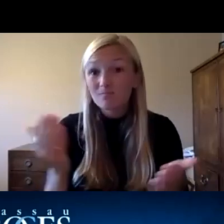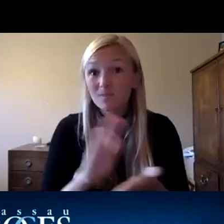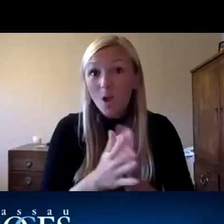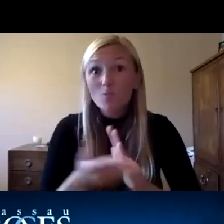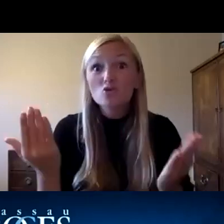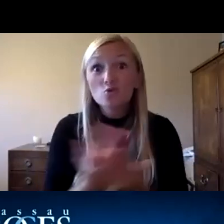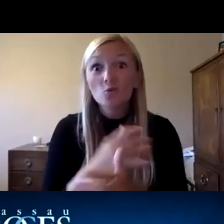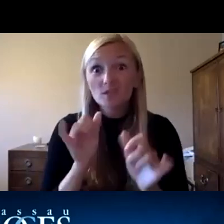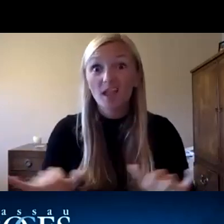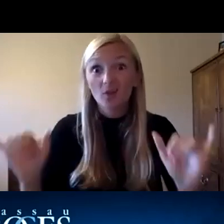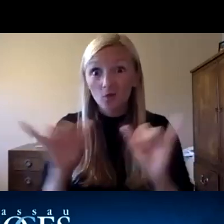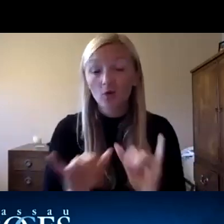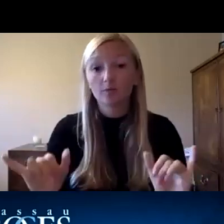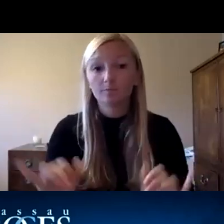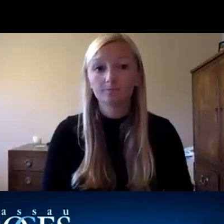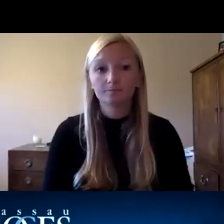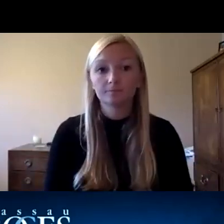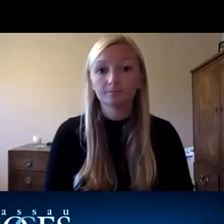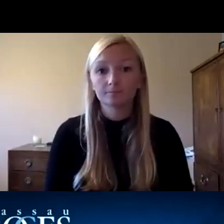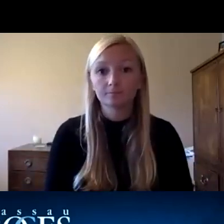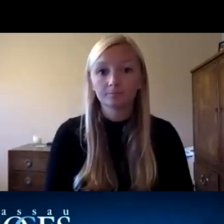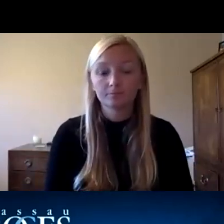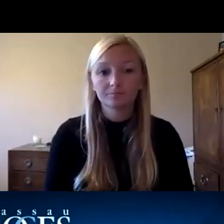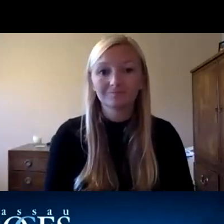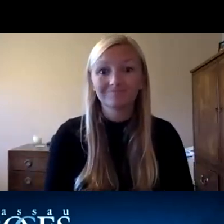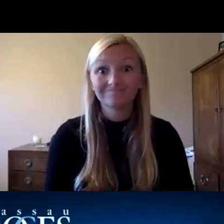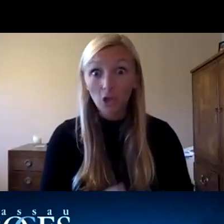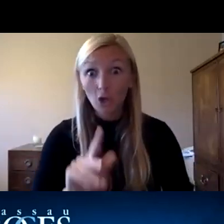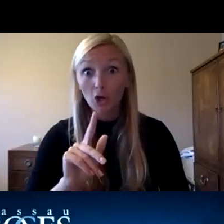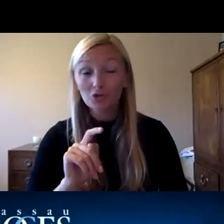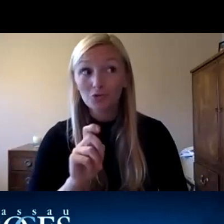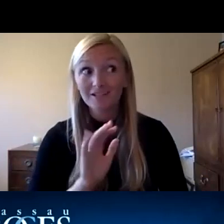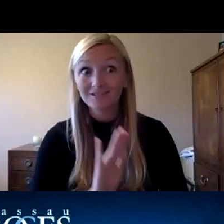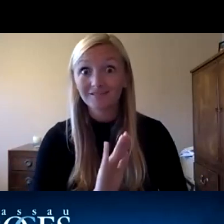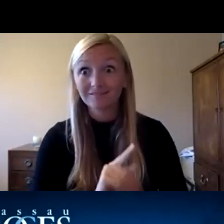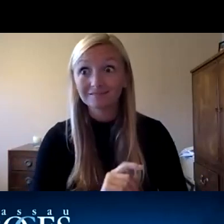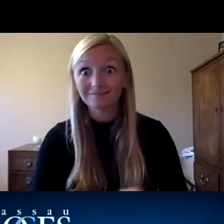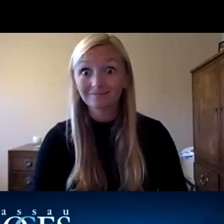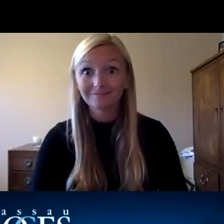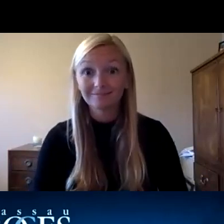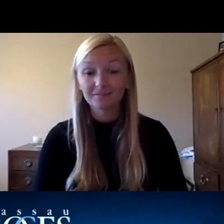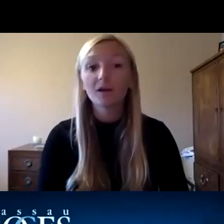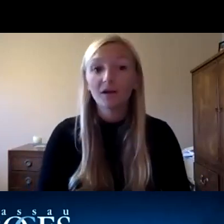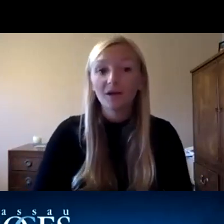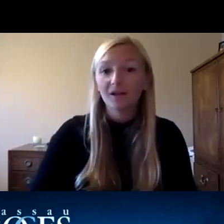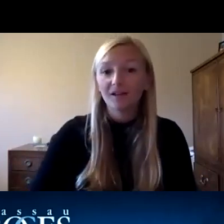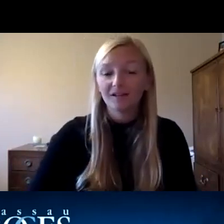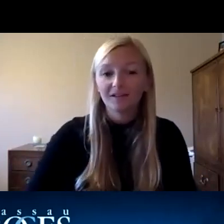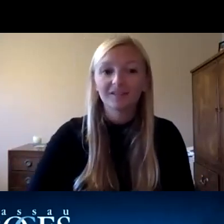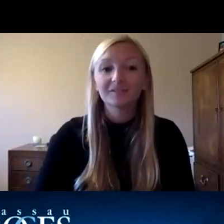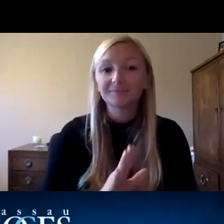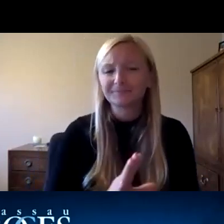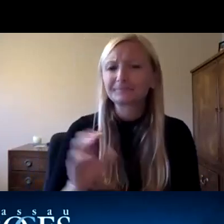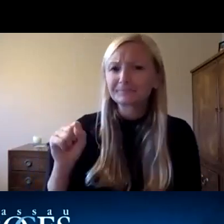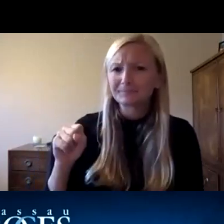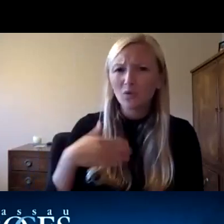okay tracy you want hi maury nice to have you here go ahead tracy so if